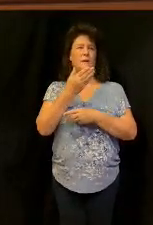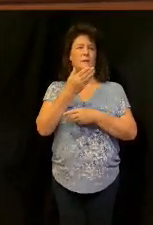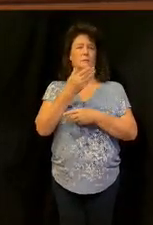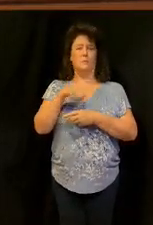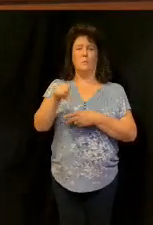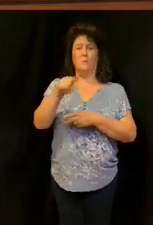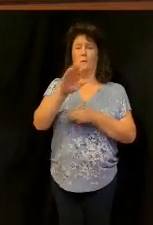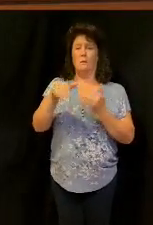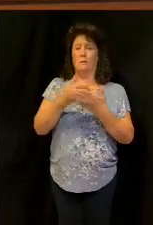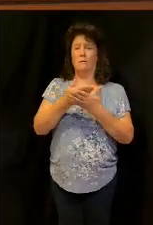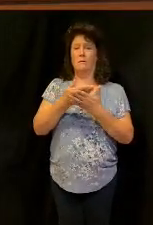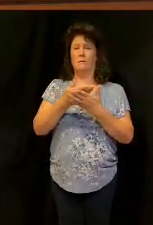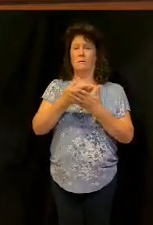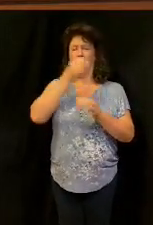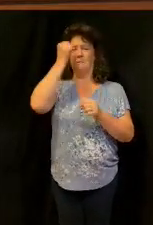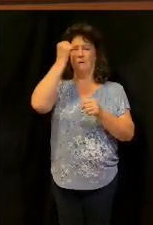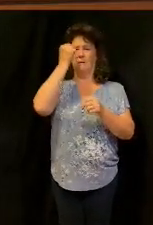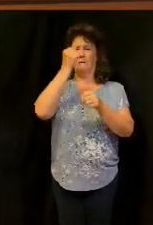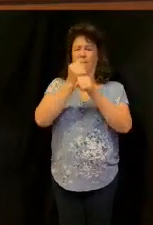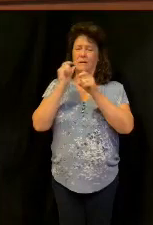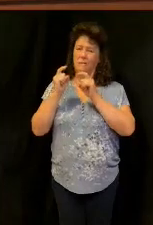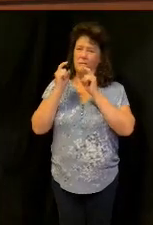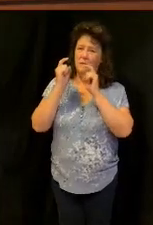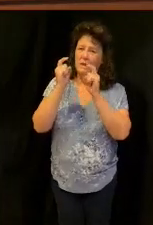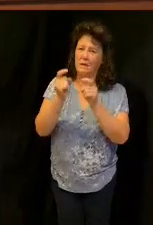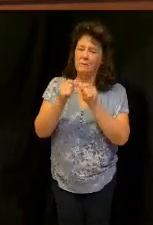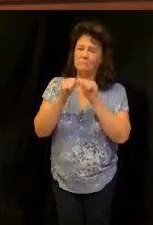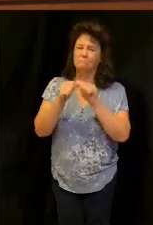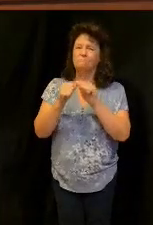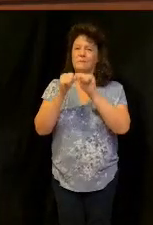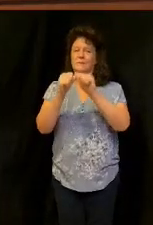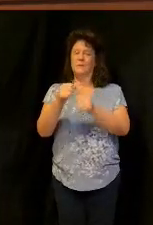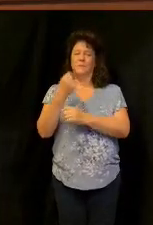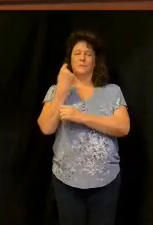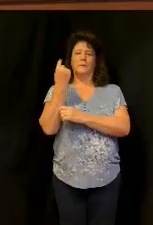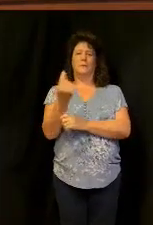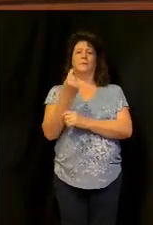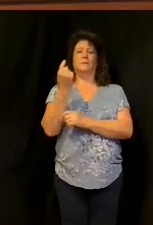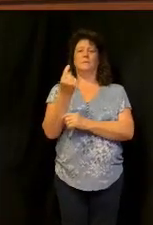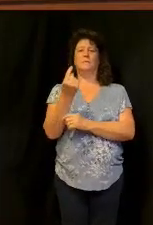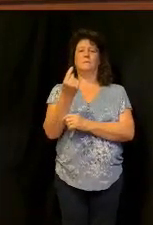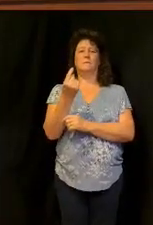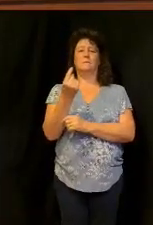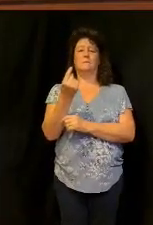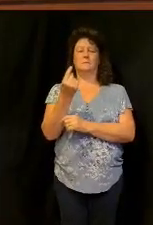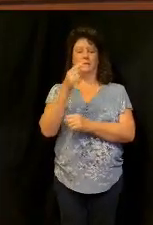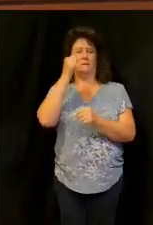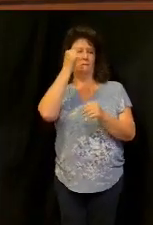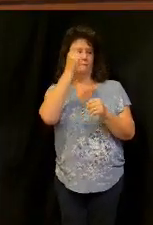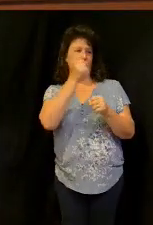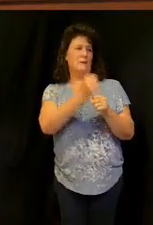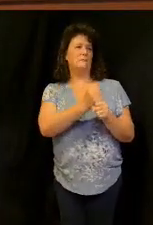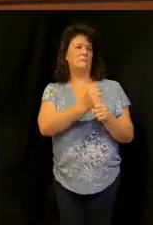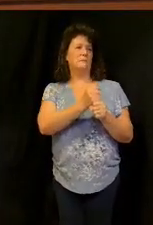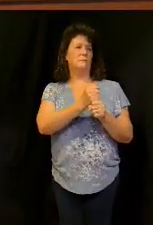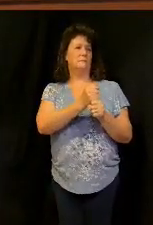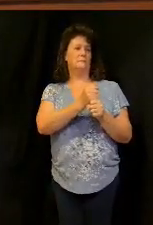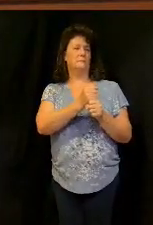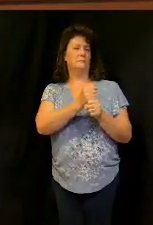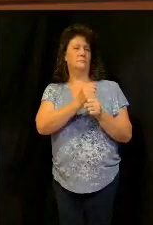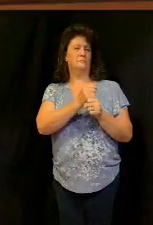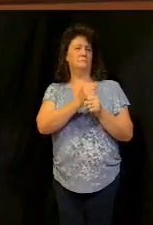your giving in this church you guys are amazing amazing just keep doing what we do